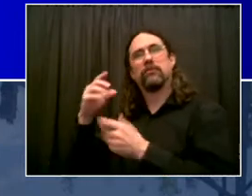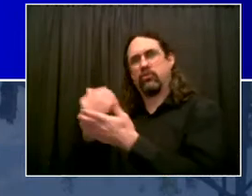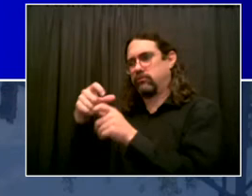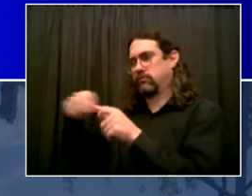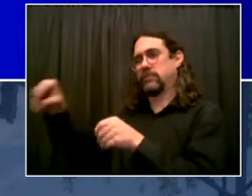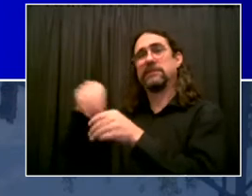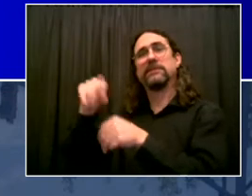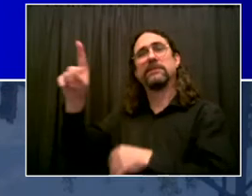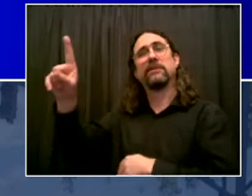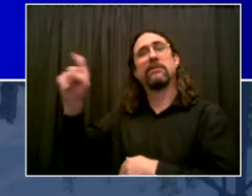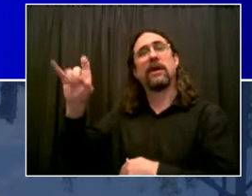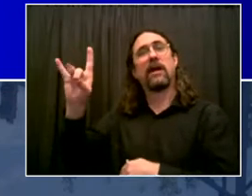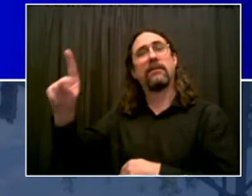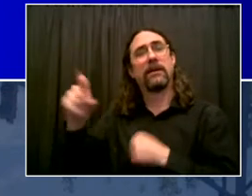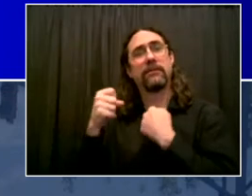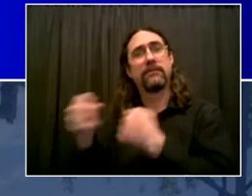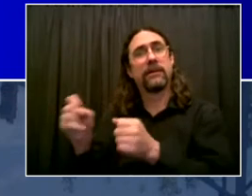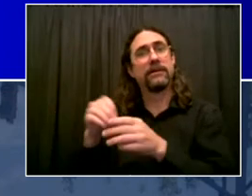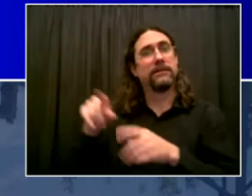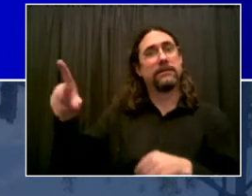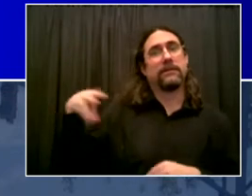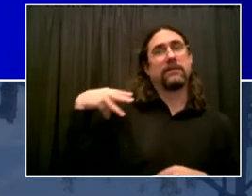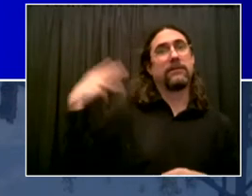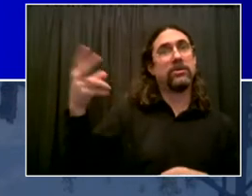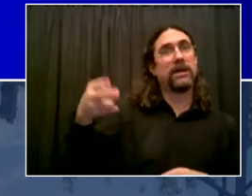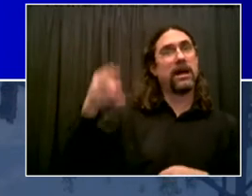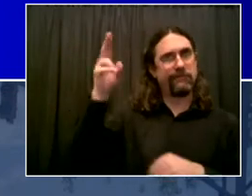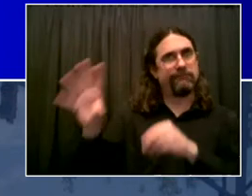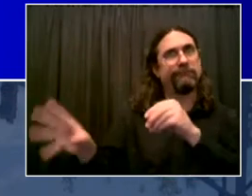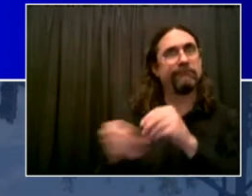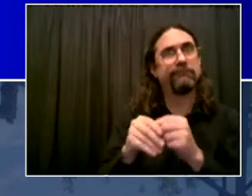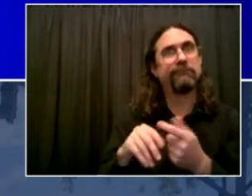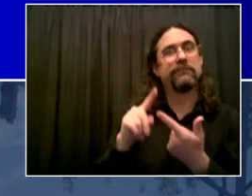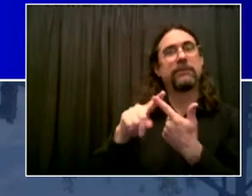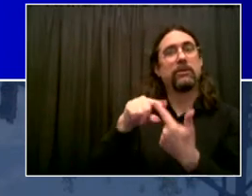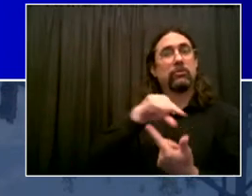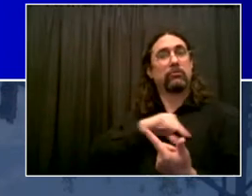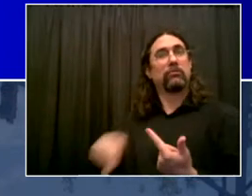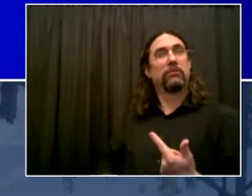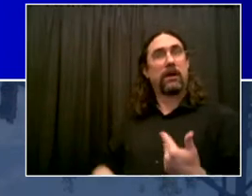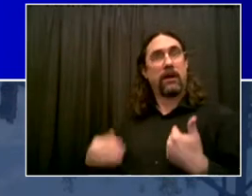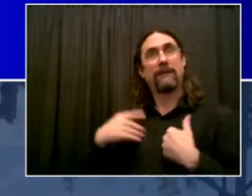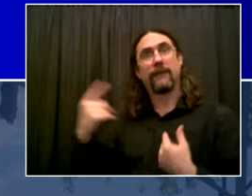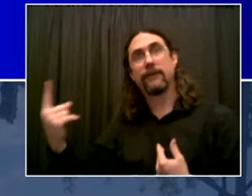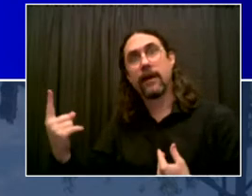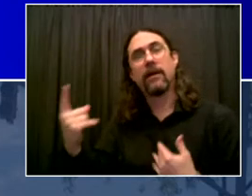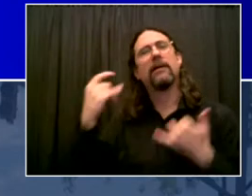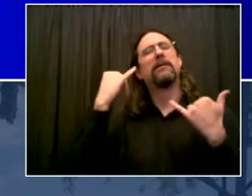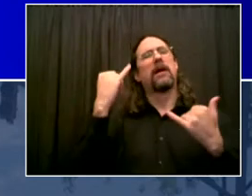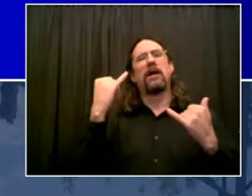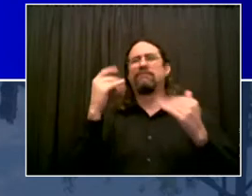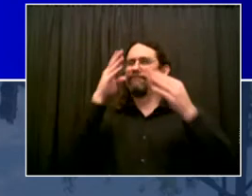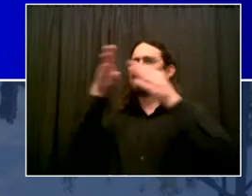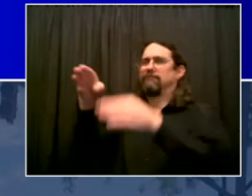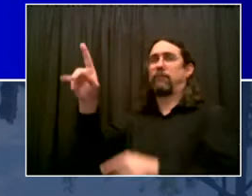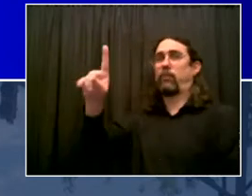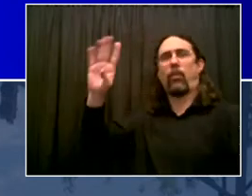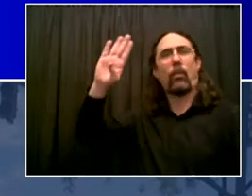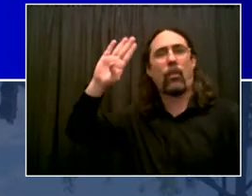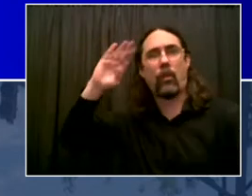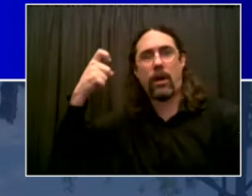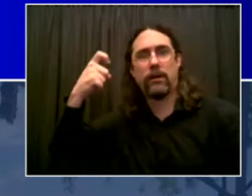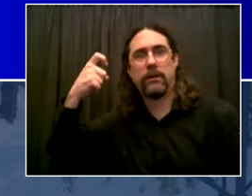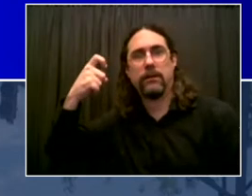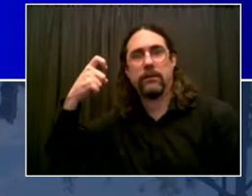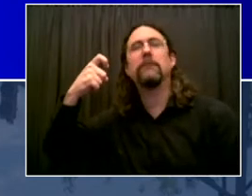And we're going to focus on the Bronx in particular, because so many working families in the Bronx are bus riders. They need